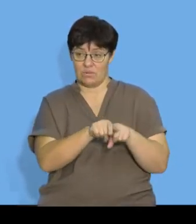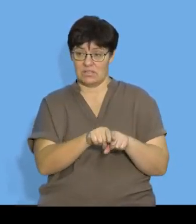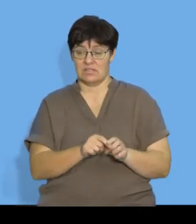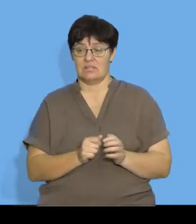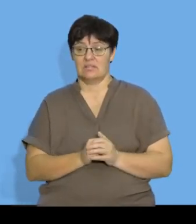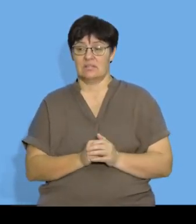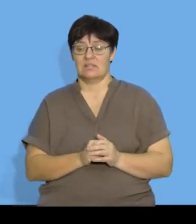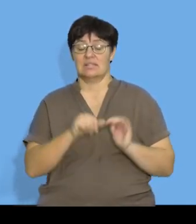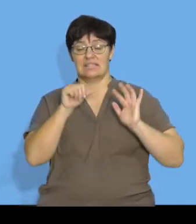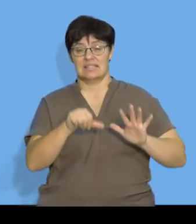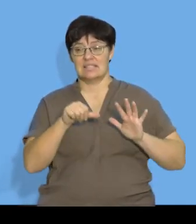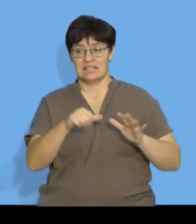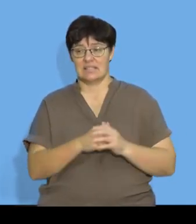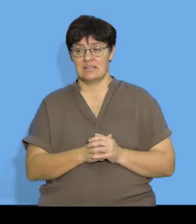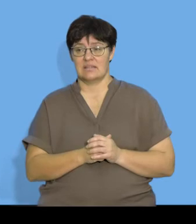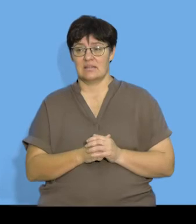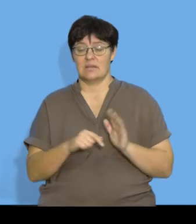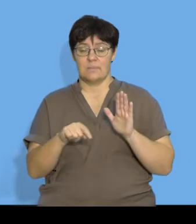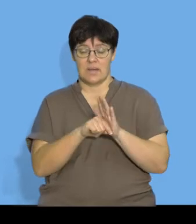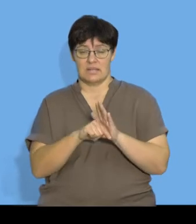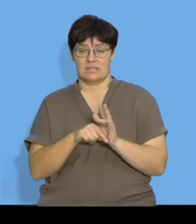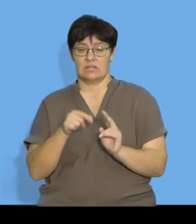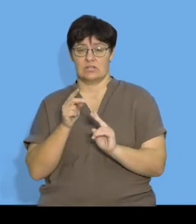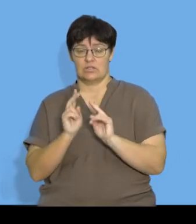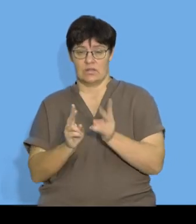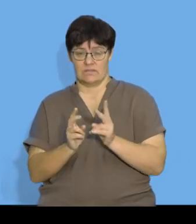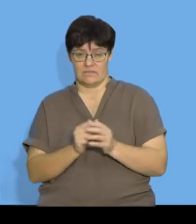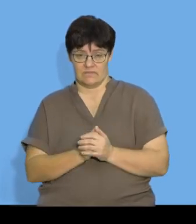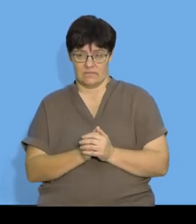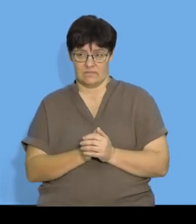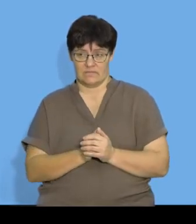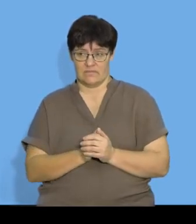16 minus 12